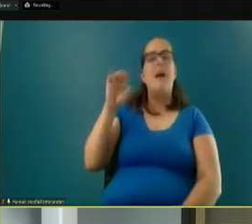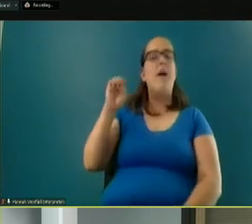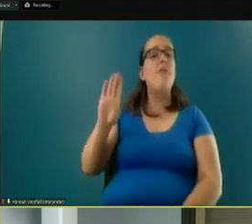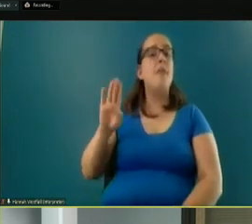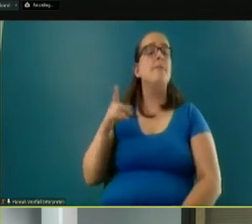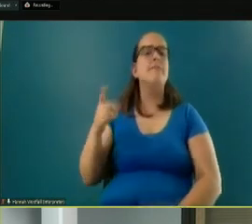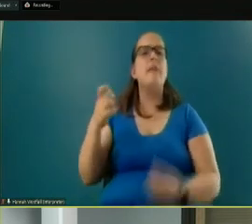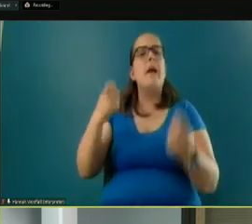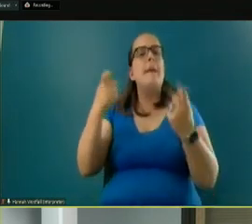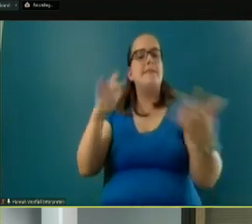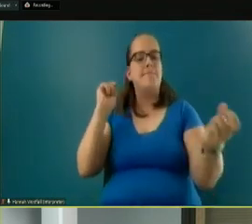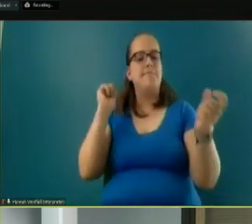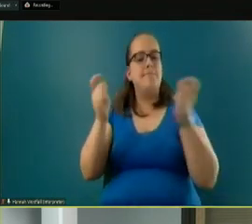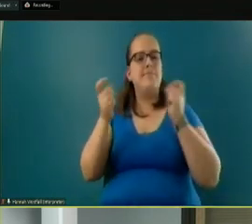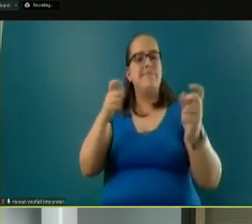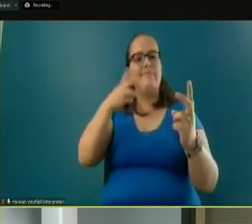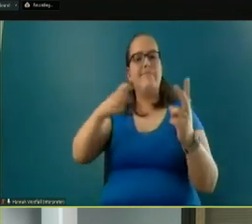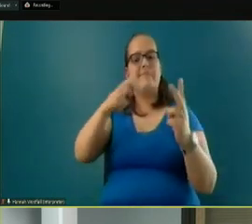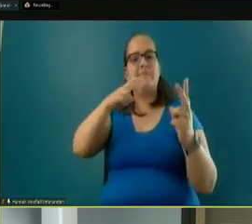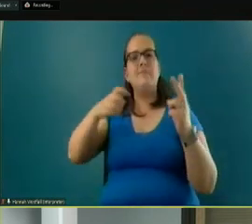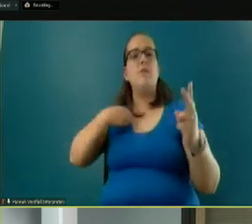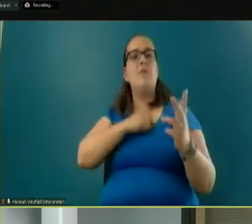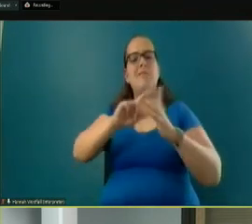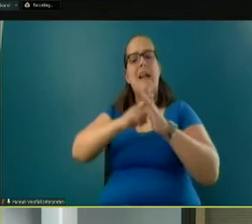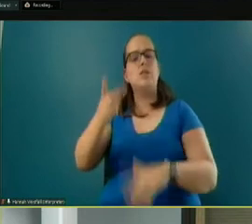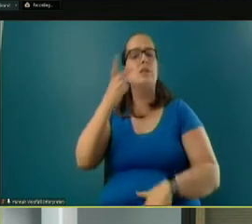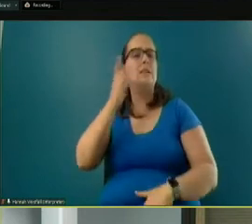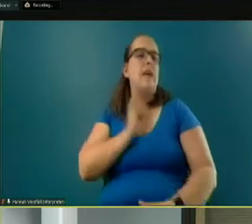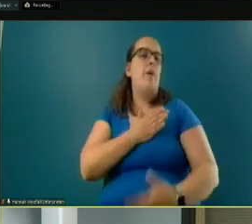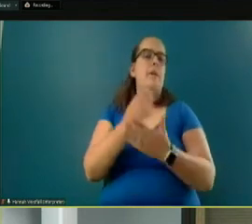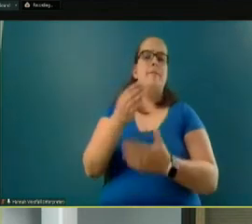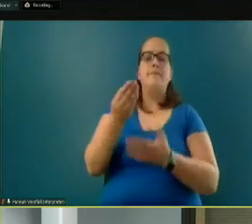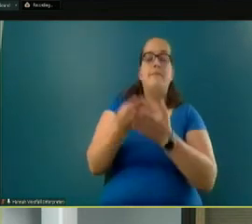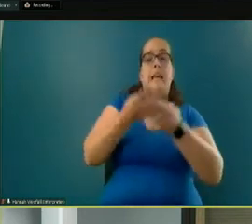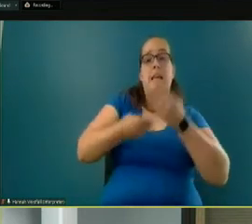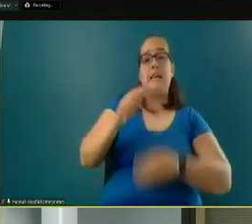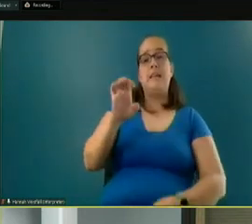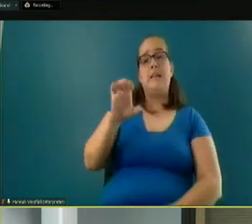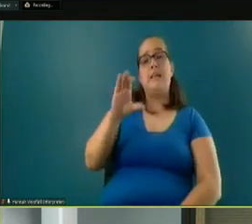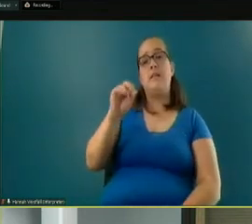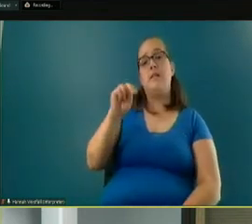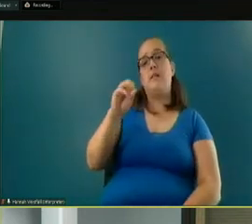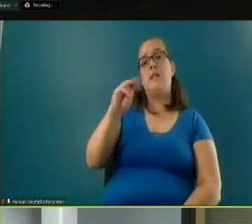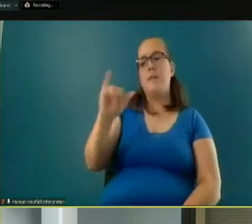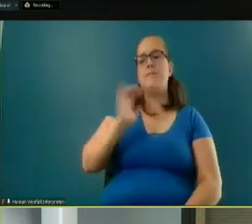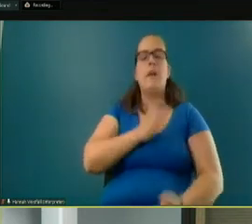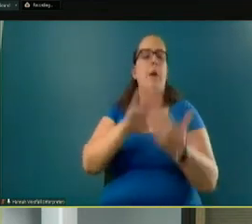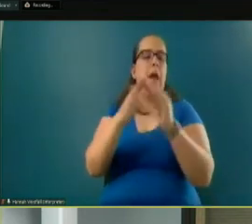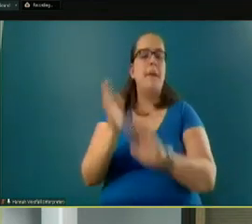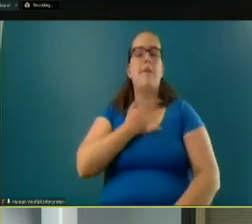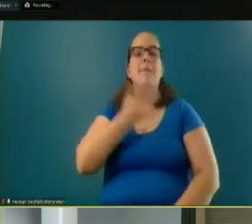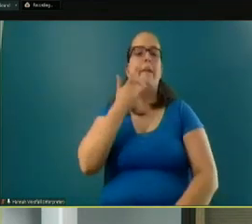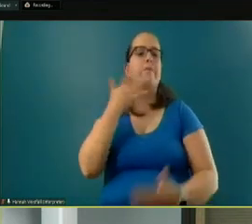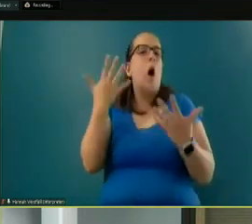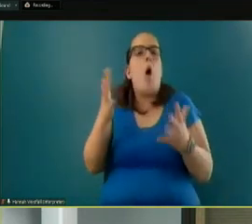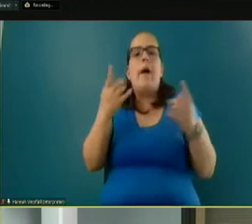these transitions that we were beginning to see in our economy and our community and our preferences were already occurring, and they were already